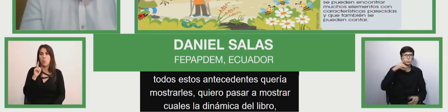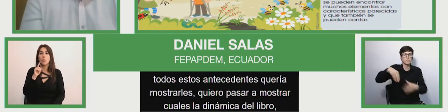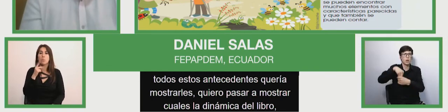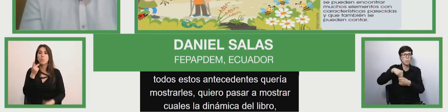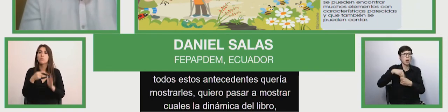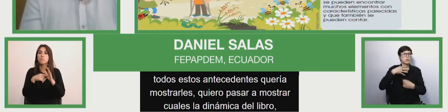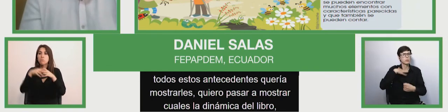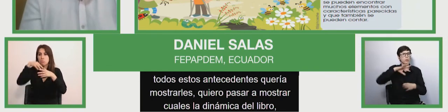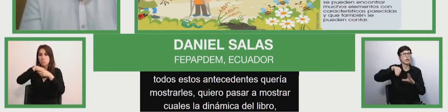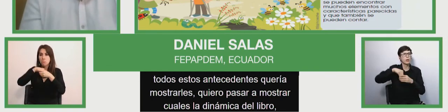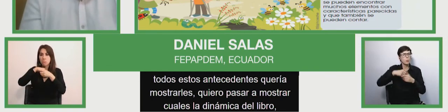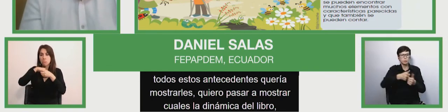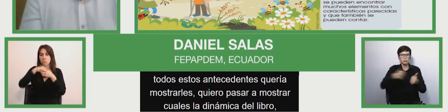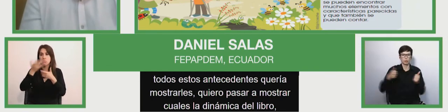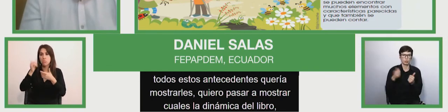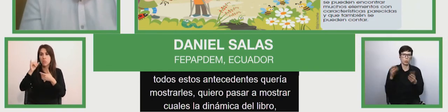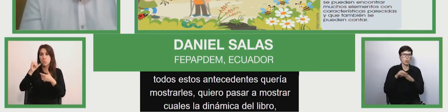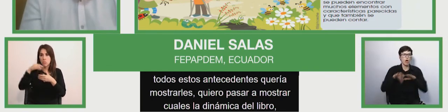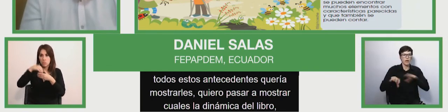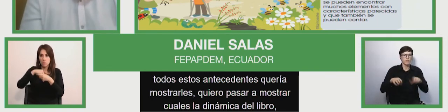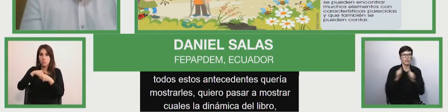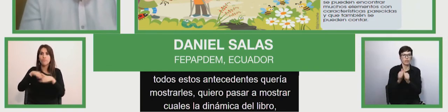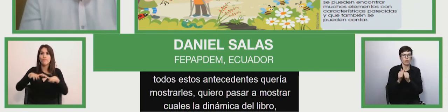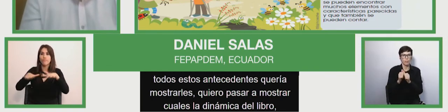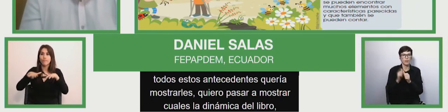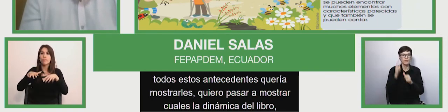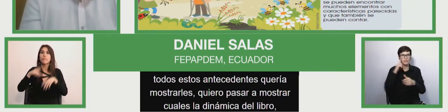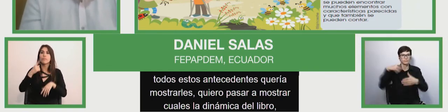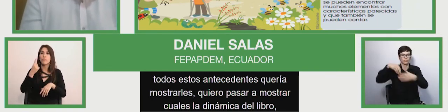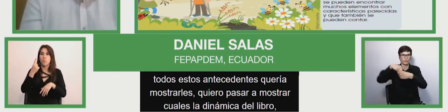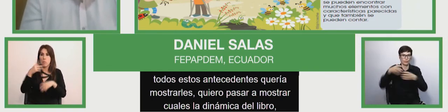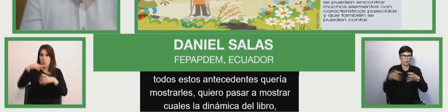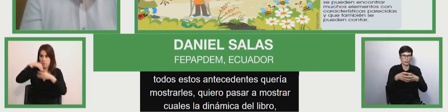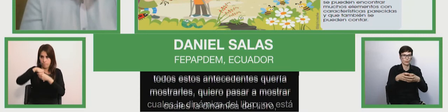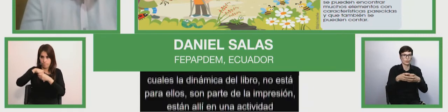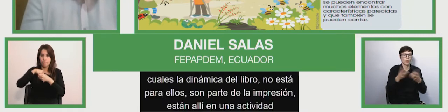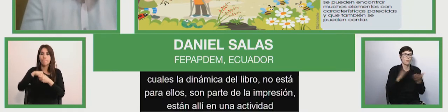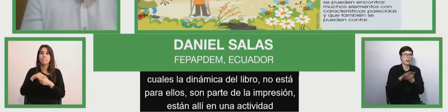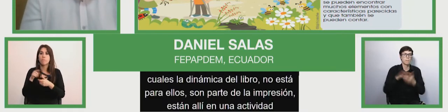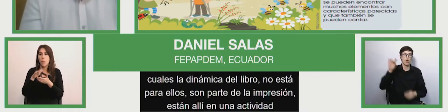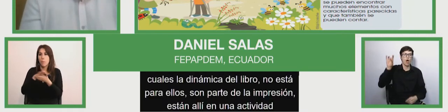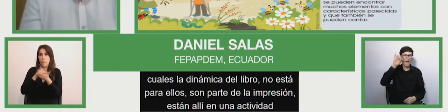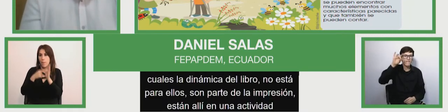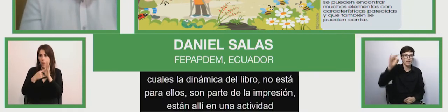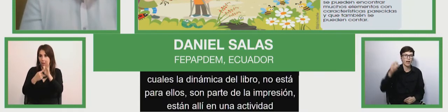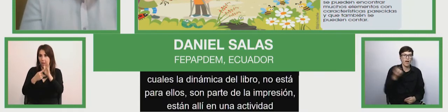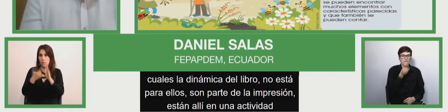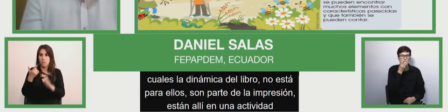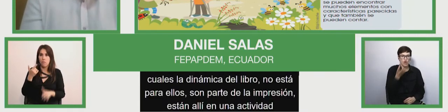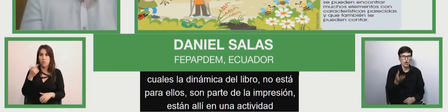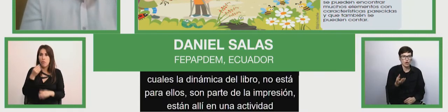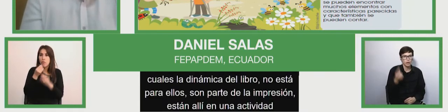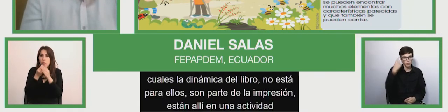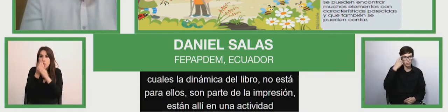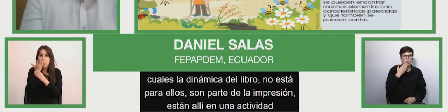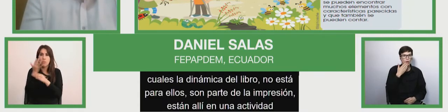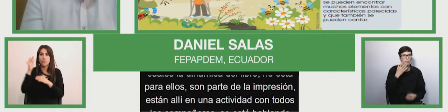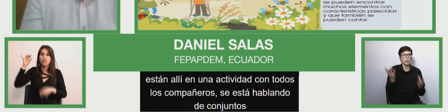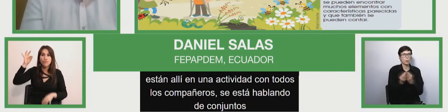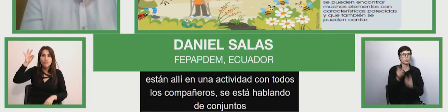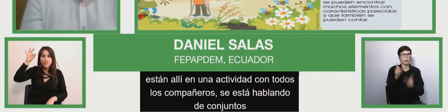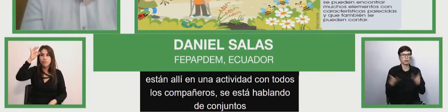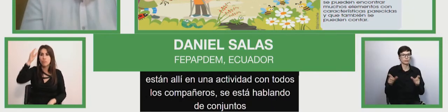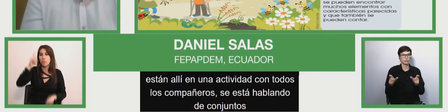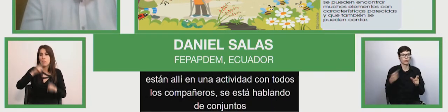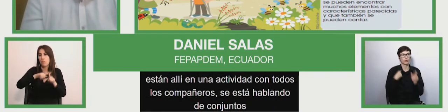we're all talking about said that set of of flower of bees flowers